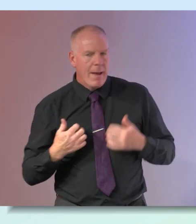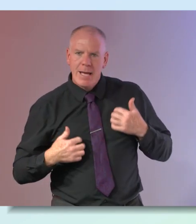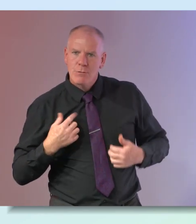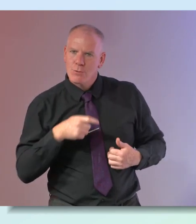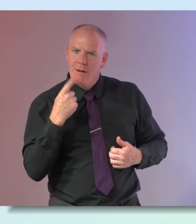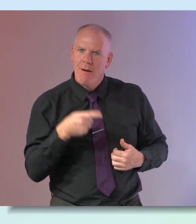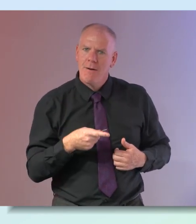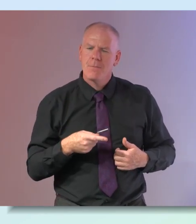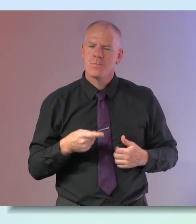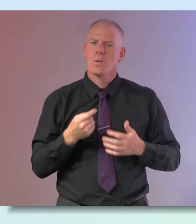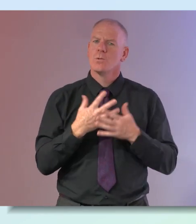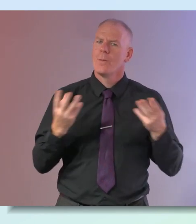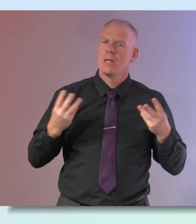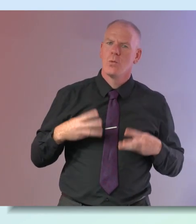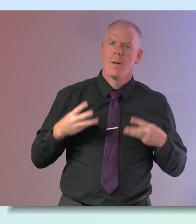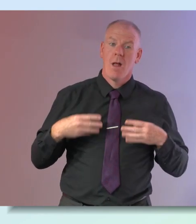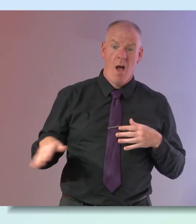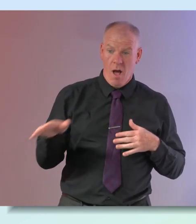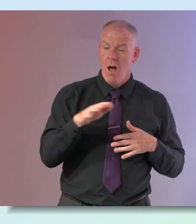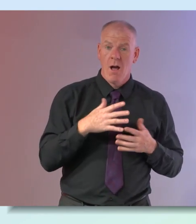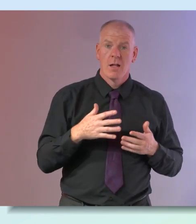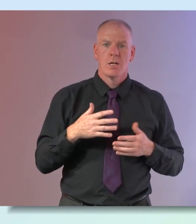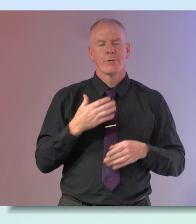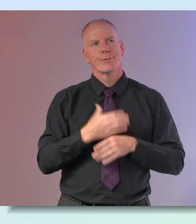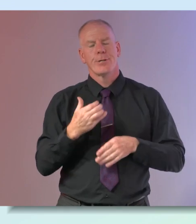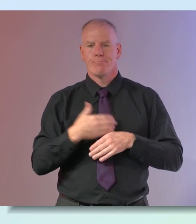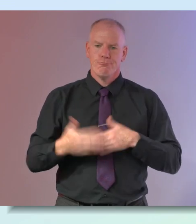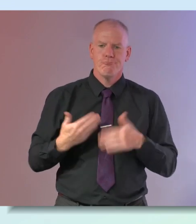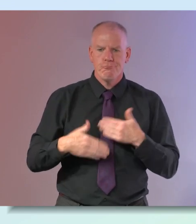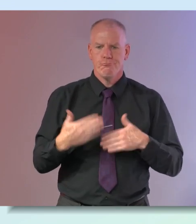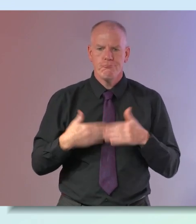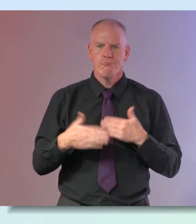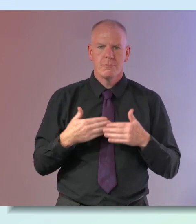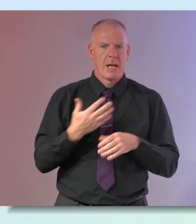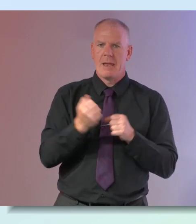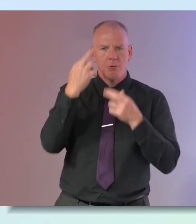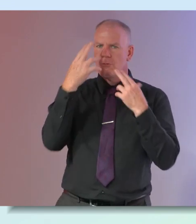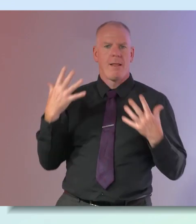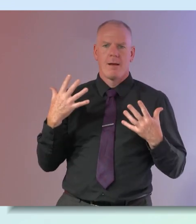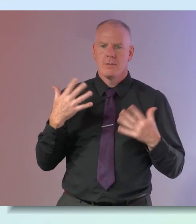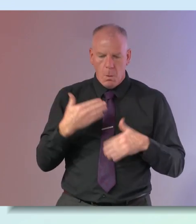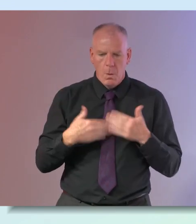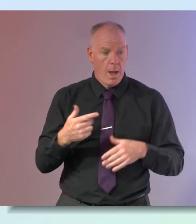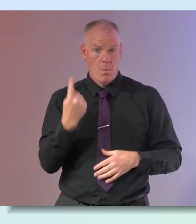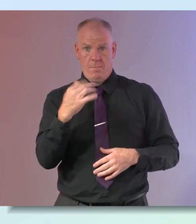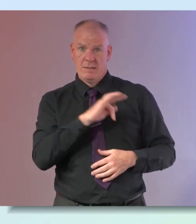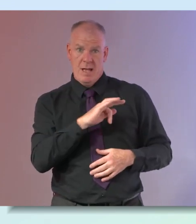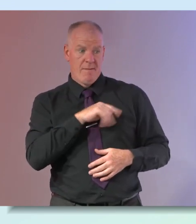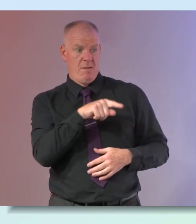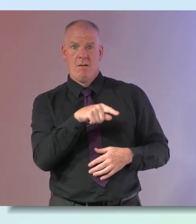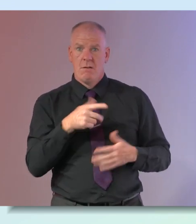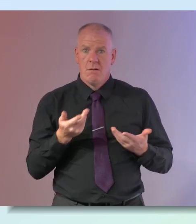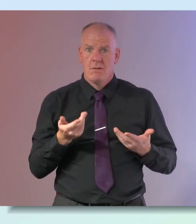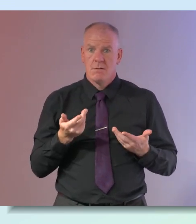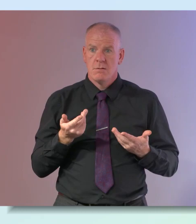say there so many women all of us just keep going because you just stay going and we don't even know we're going i mean i'm one myself i'm just going